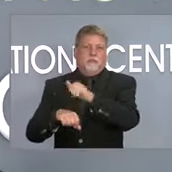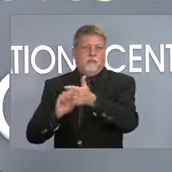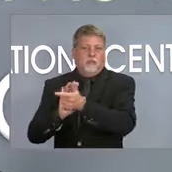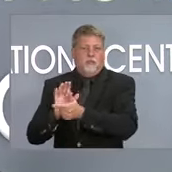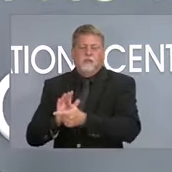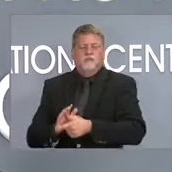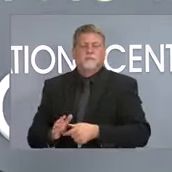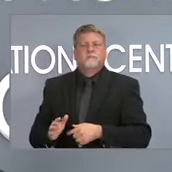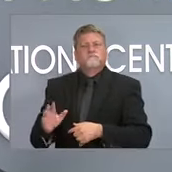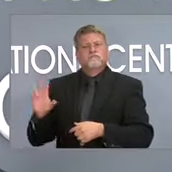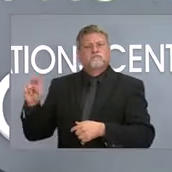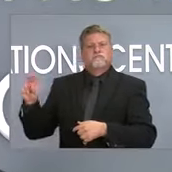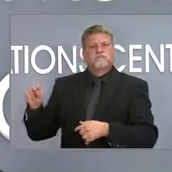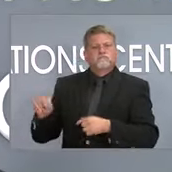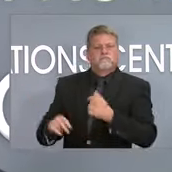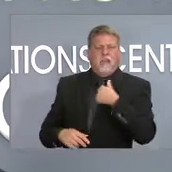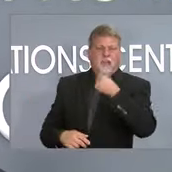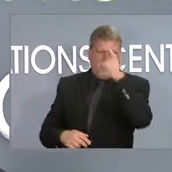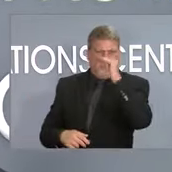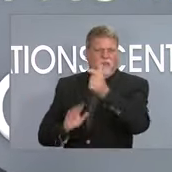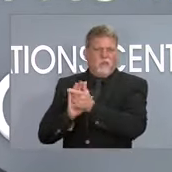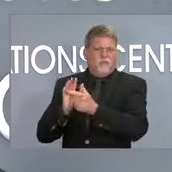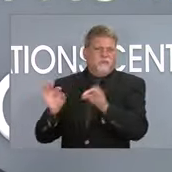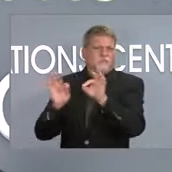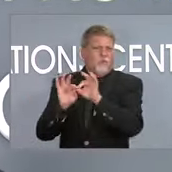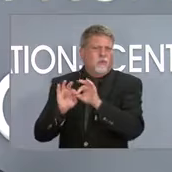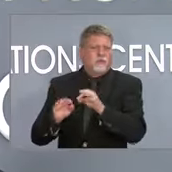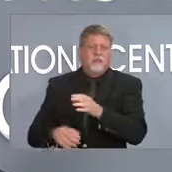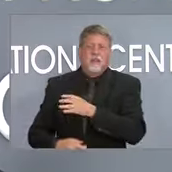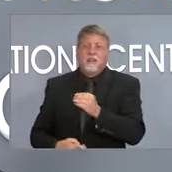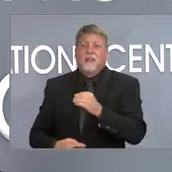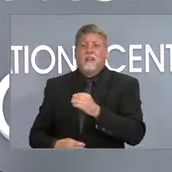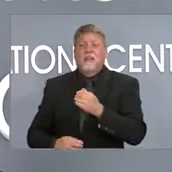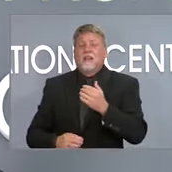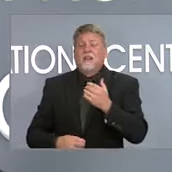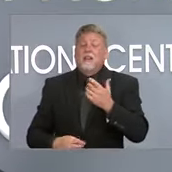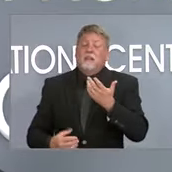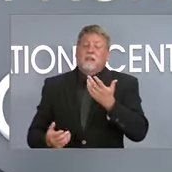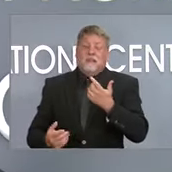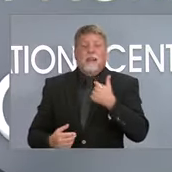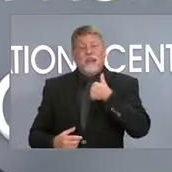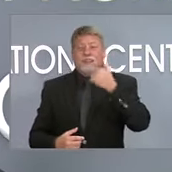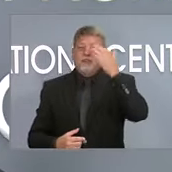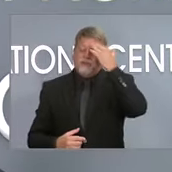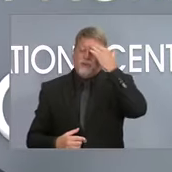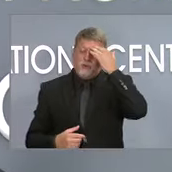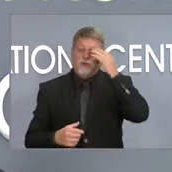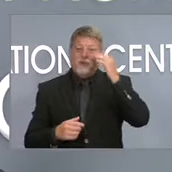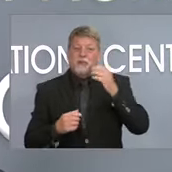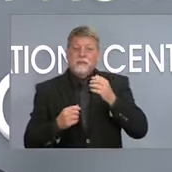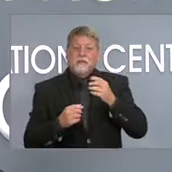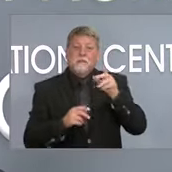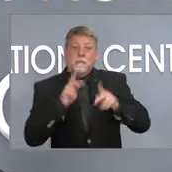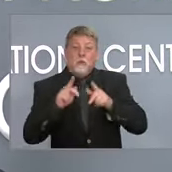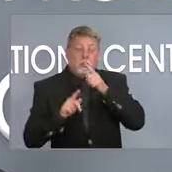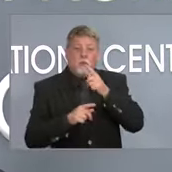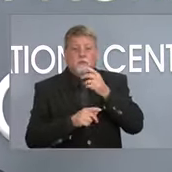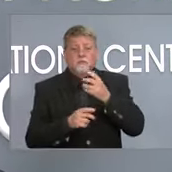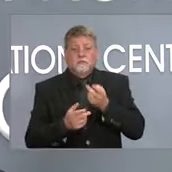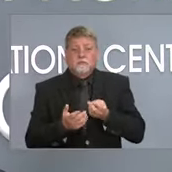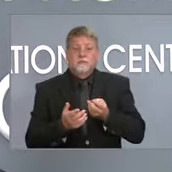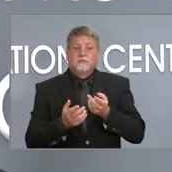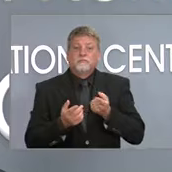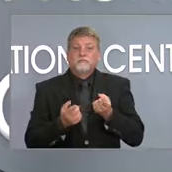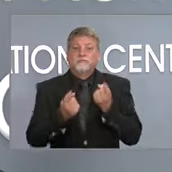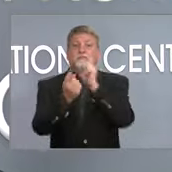move forward. And we know that the very small, vocal minority of people who show up at